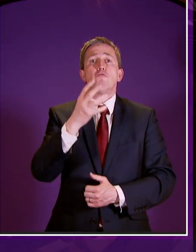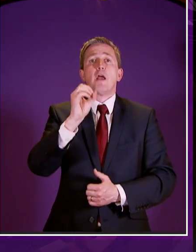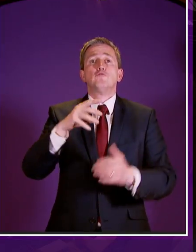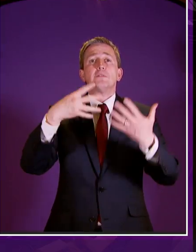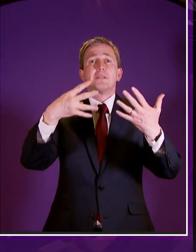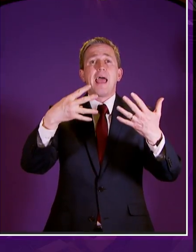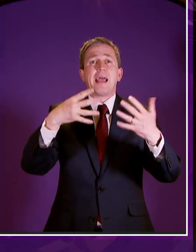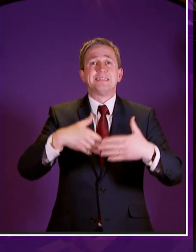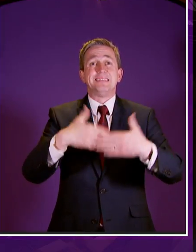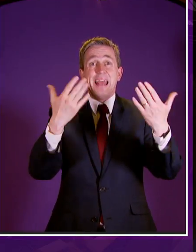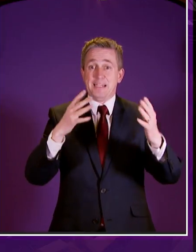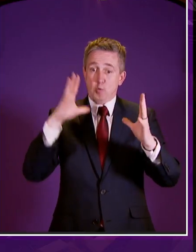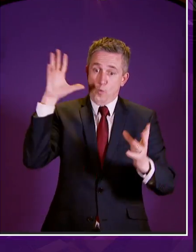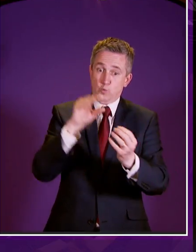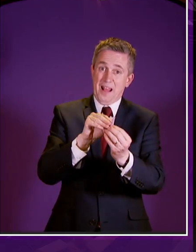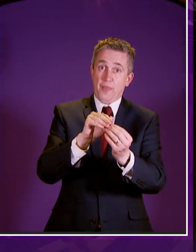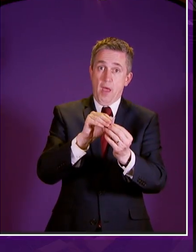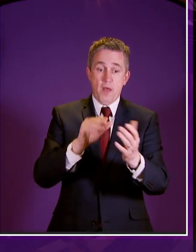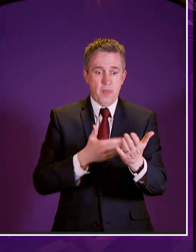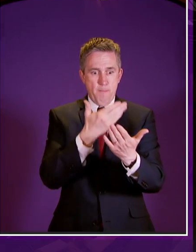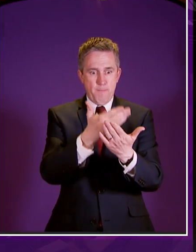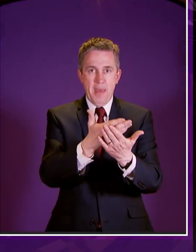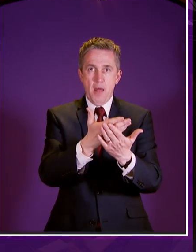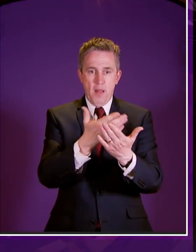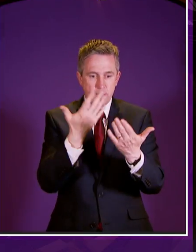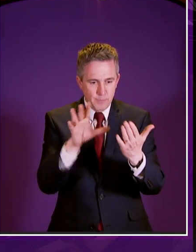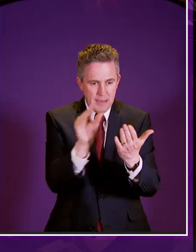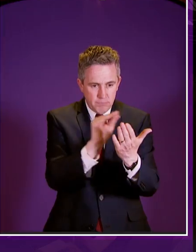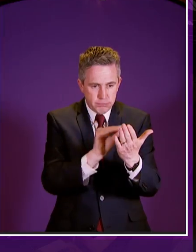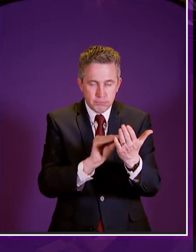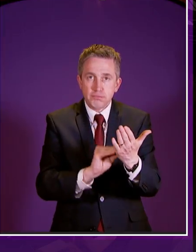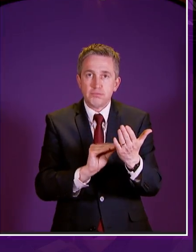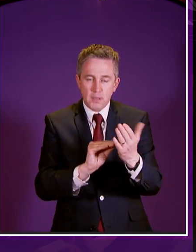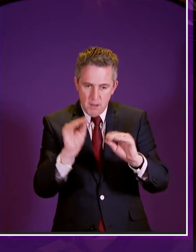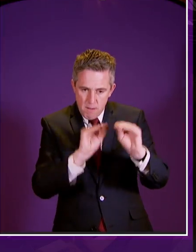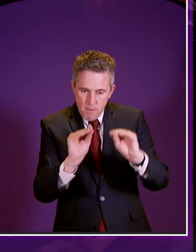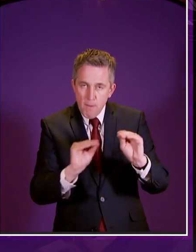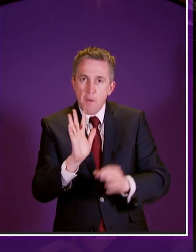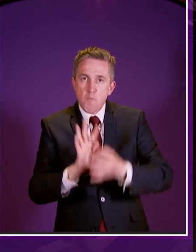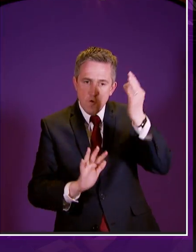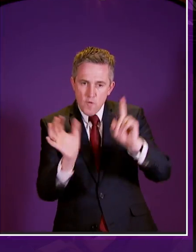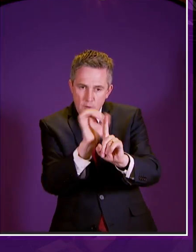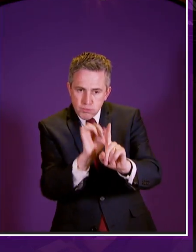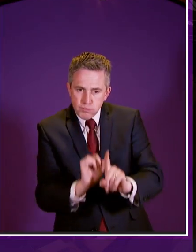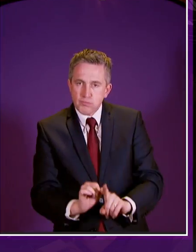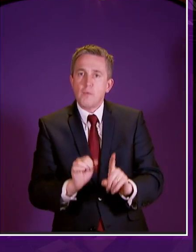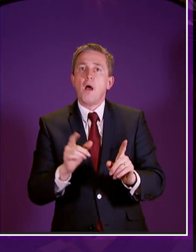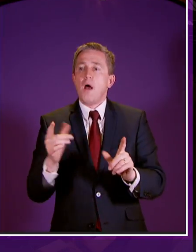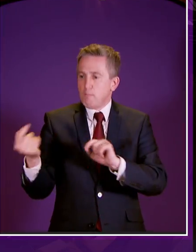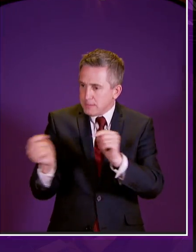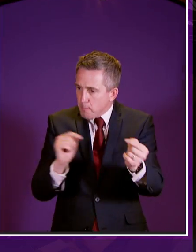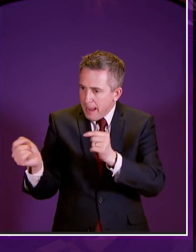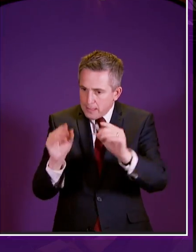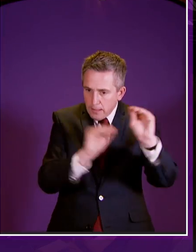days since the bill has been significantly improved and made stronger through discussion debate and engagement